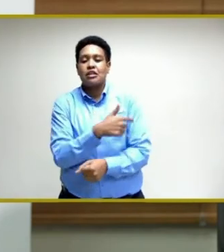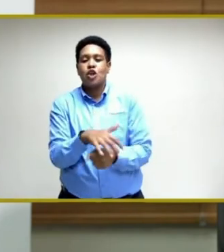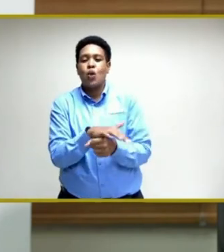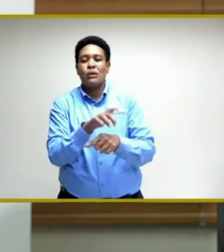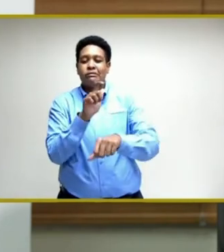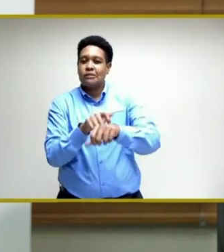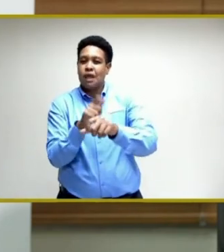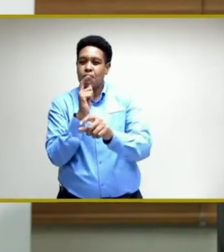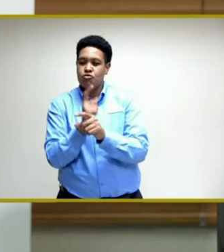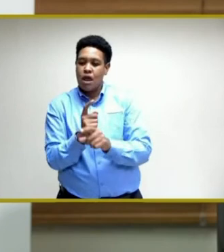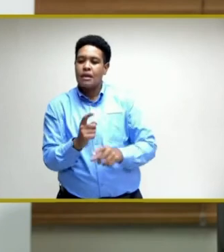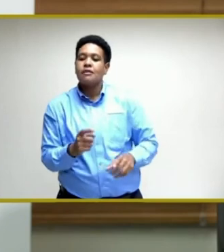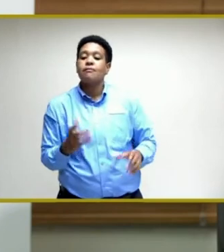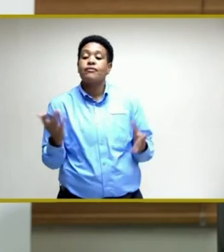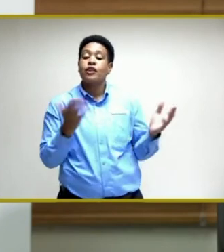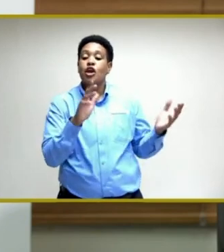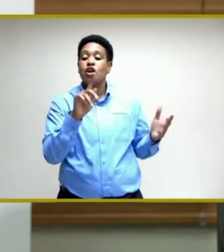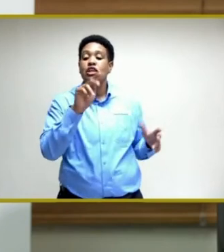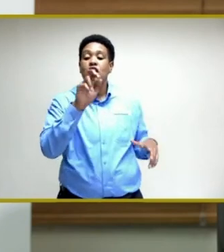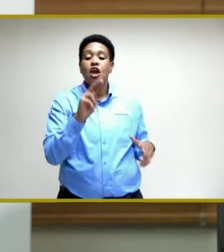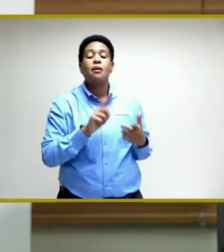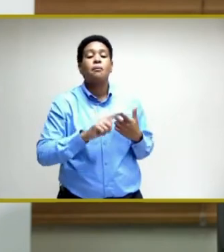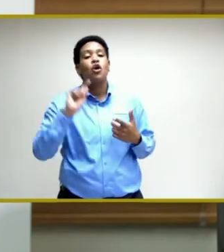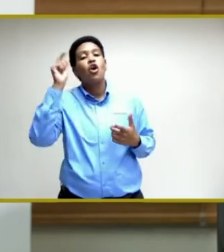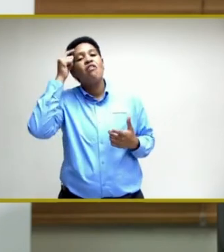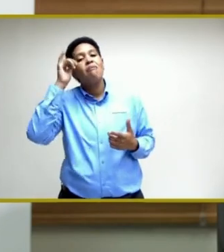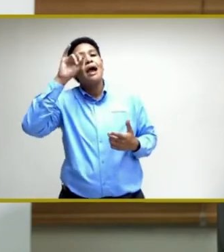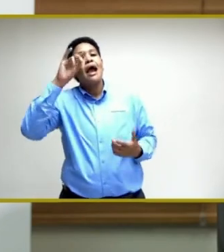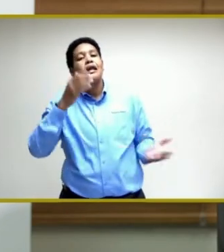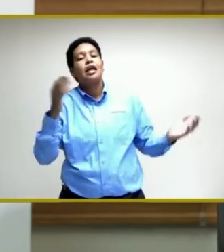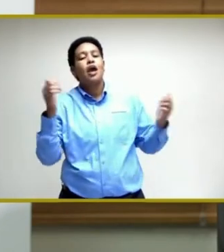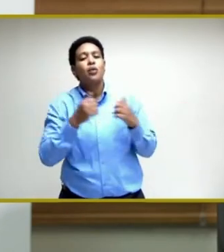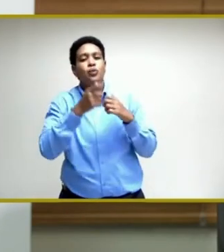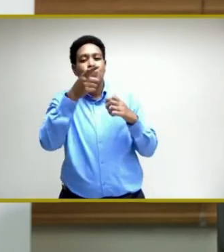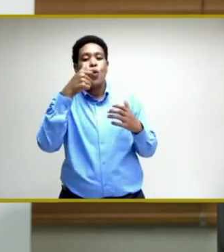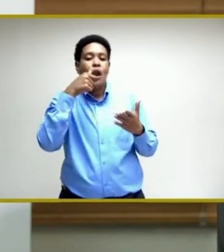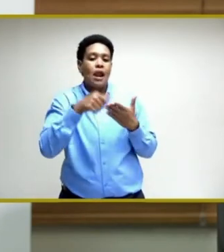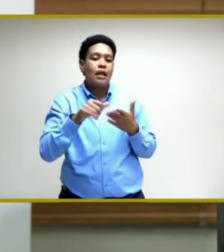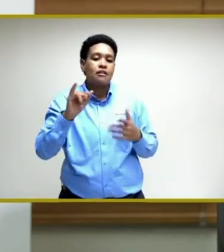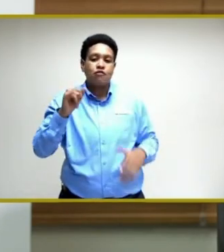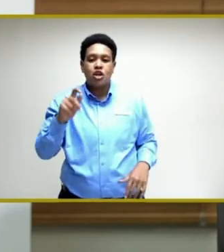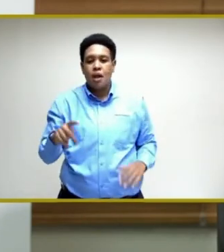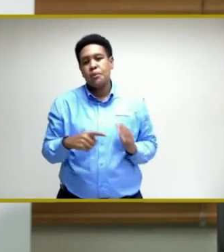time. Take their TRN and government issued identification or letter from a JP.